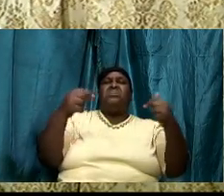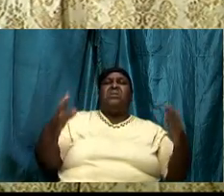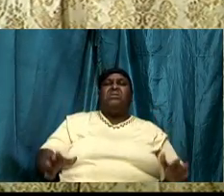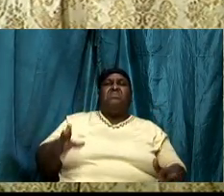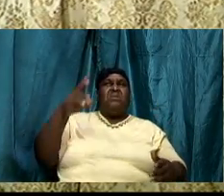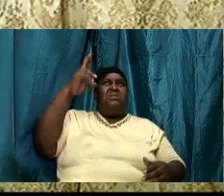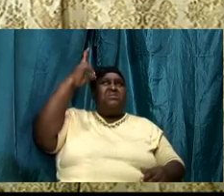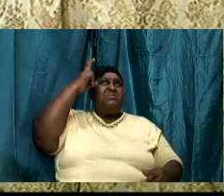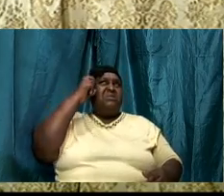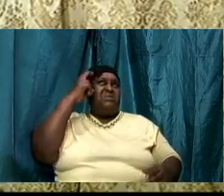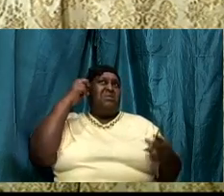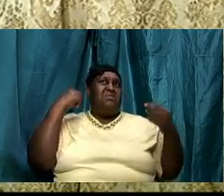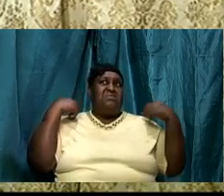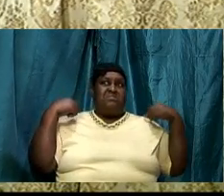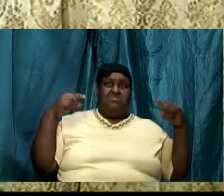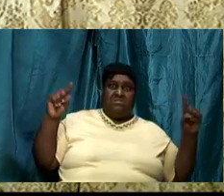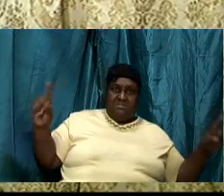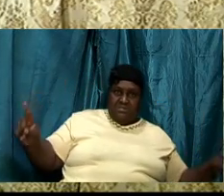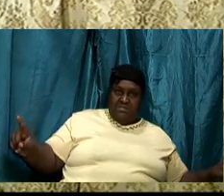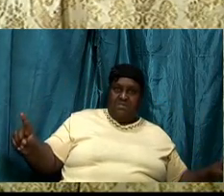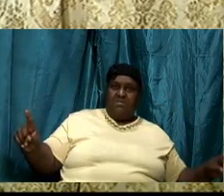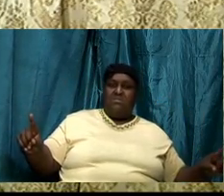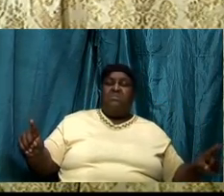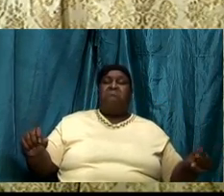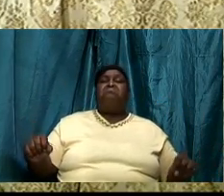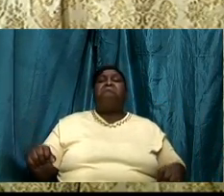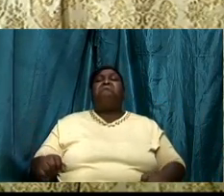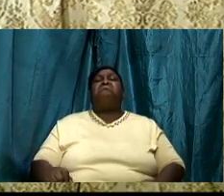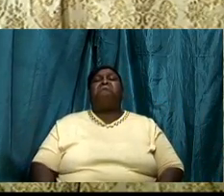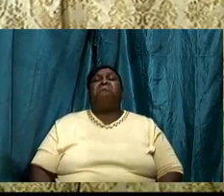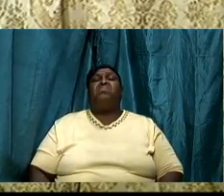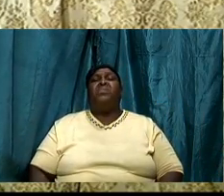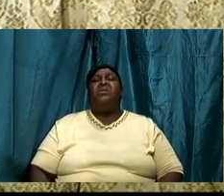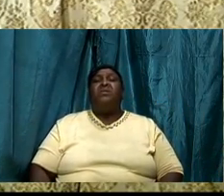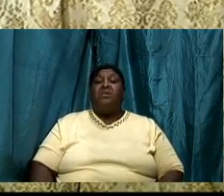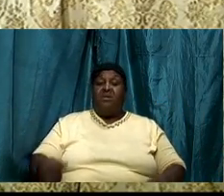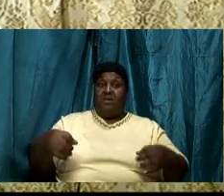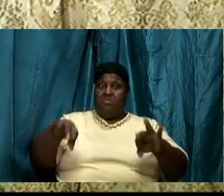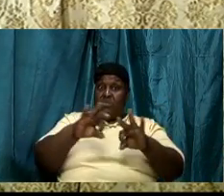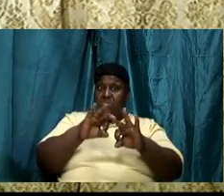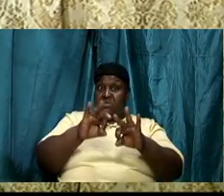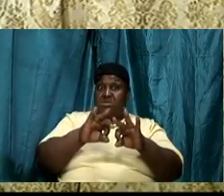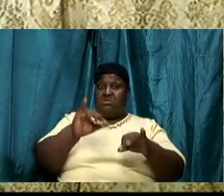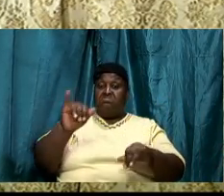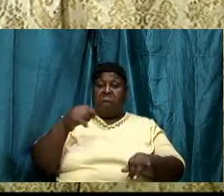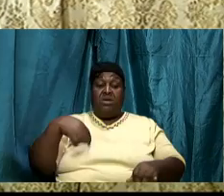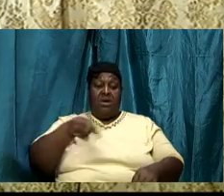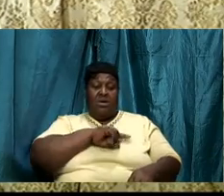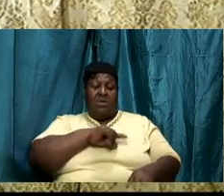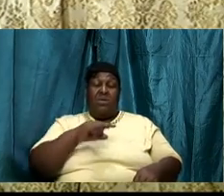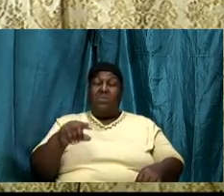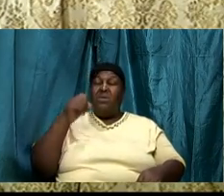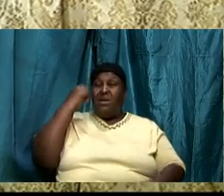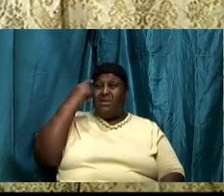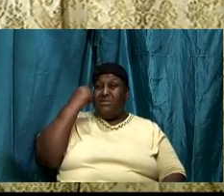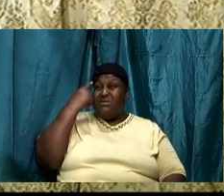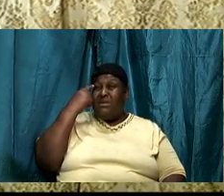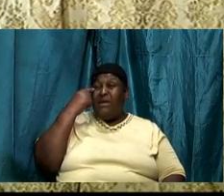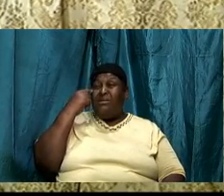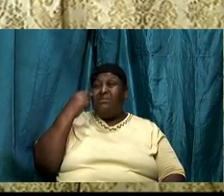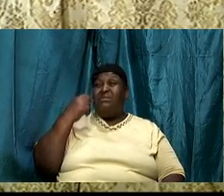And so it is important that we understand, that we grasp the concept of the